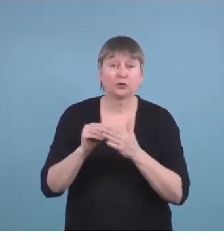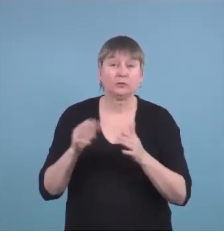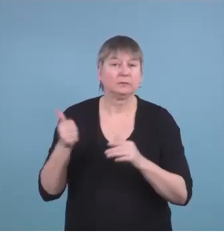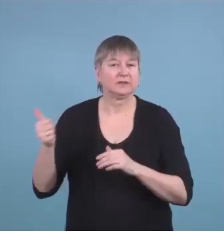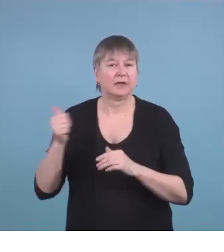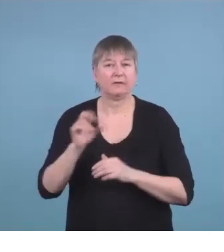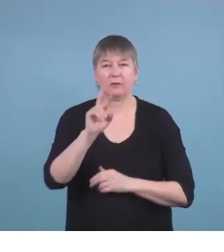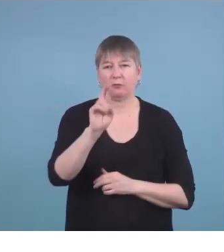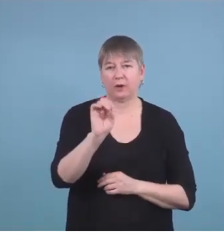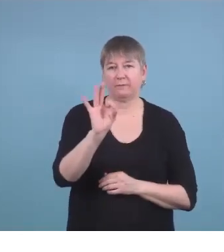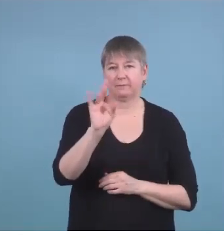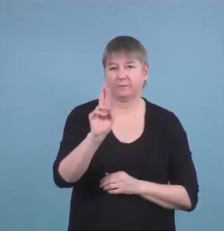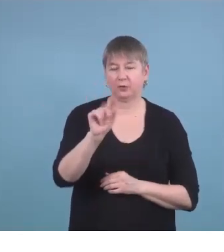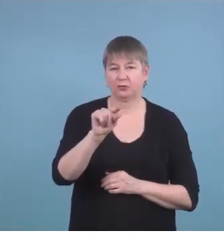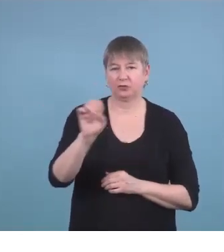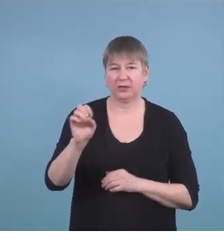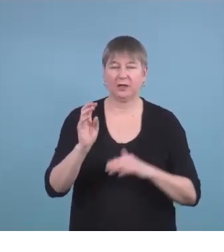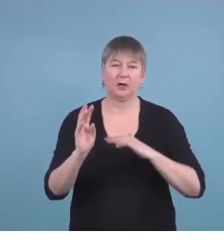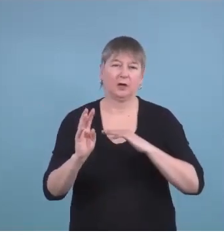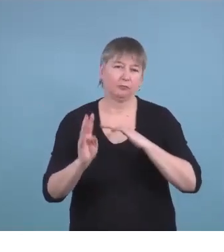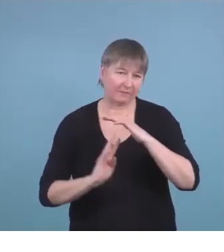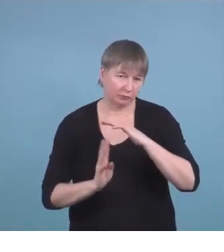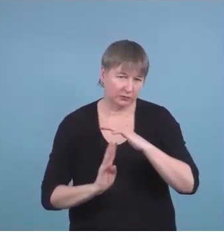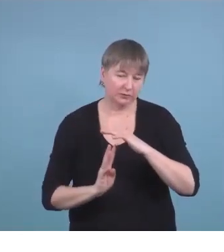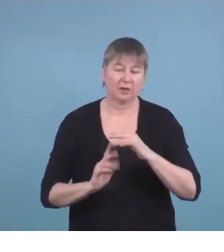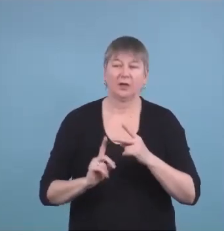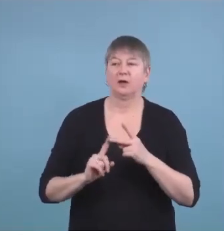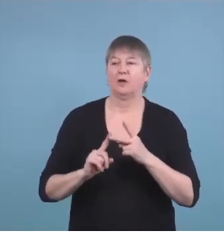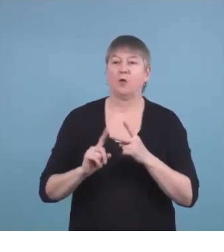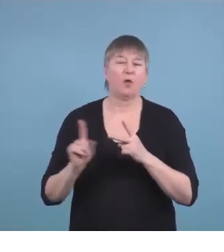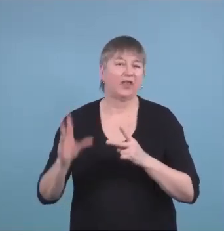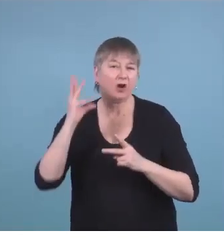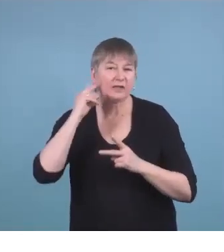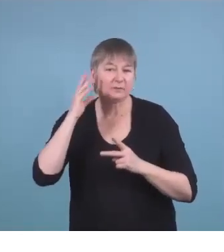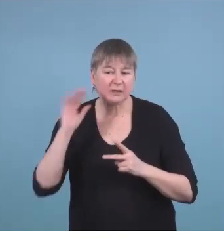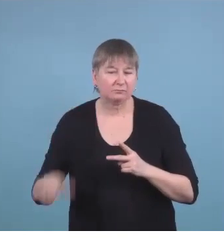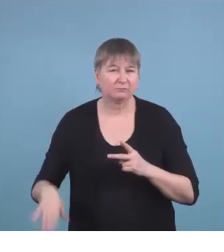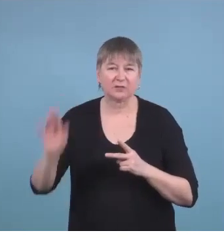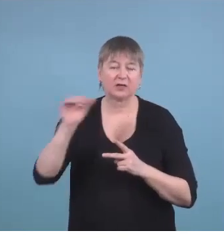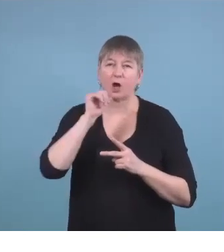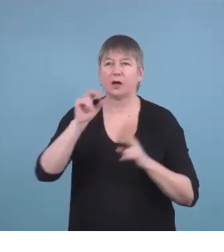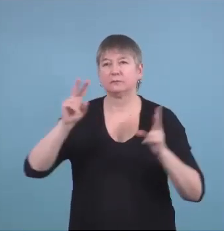and students who have not experienced a traditional educational setting